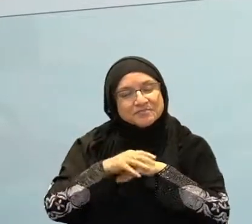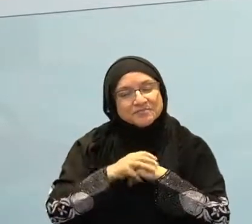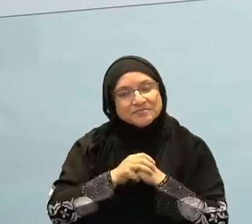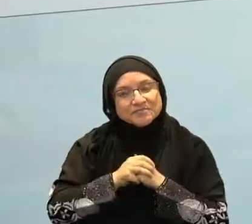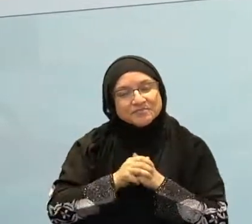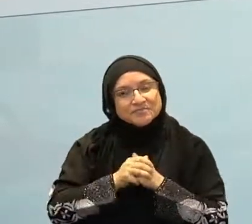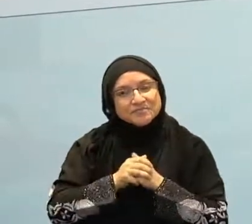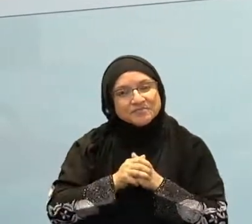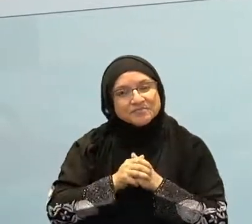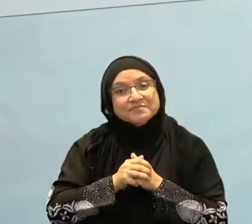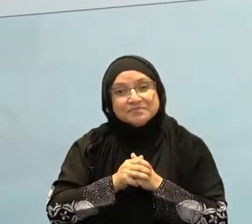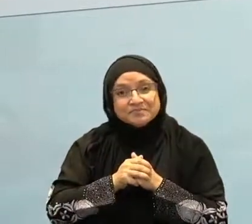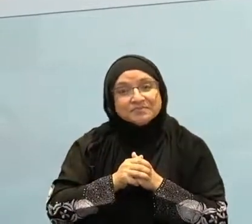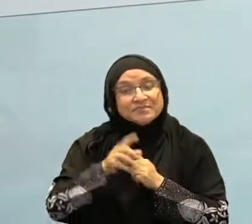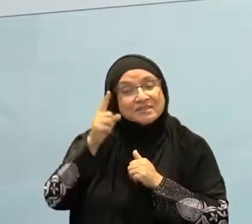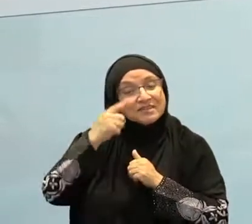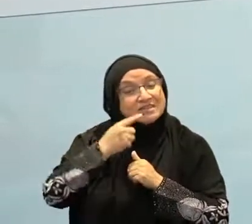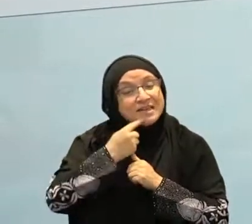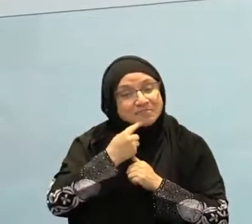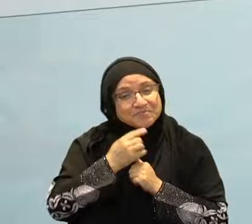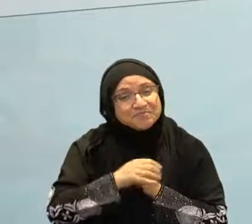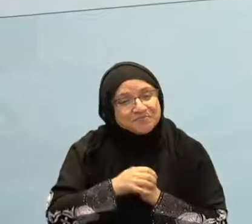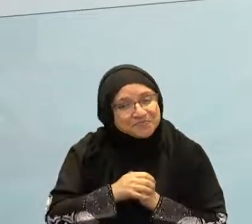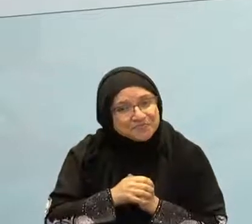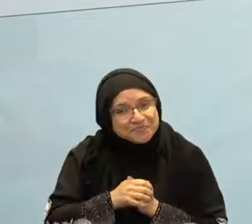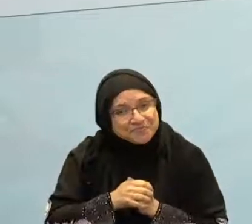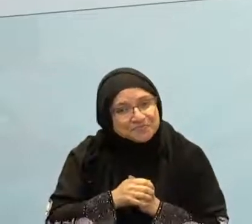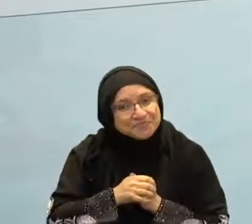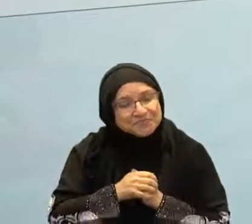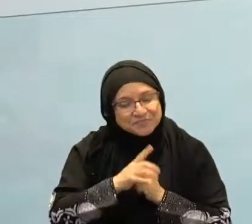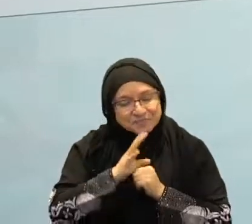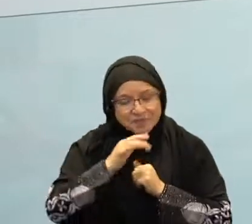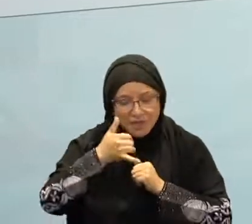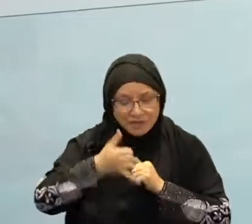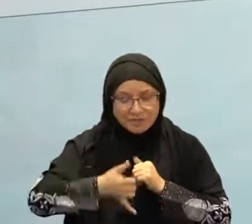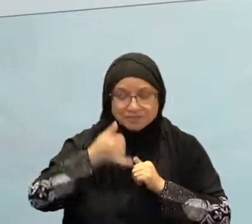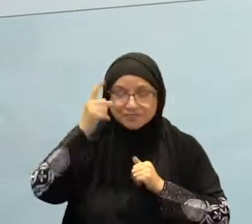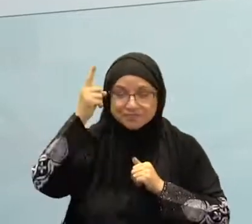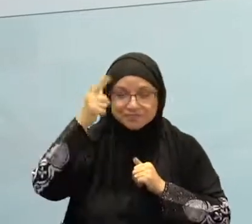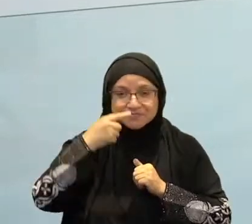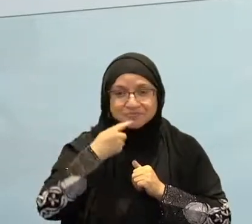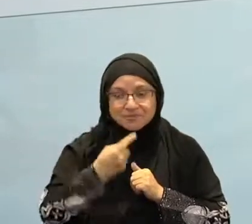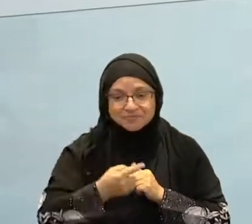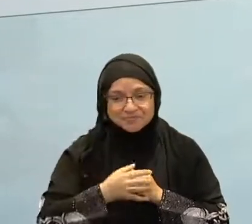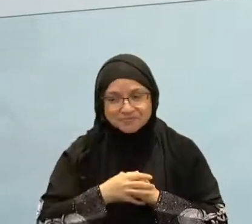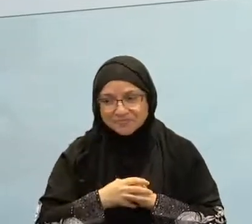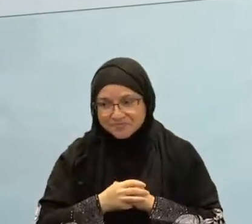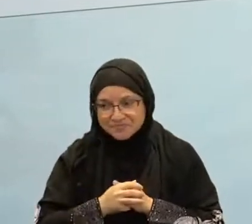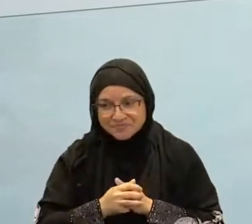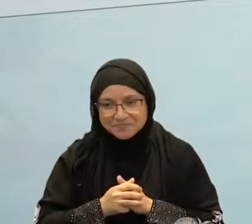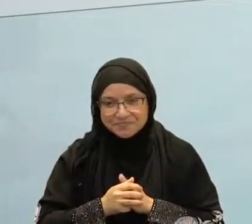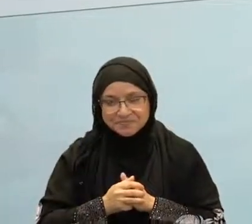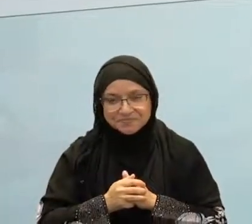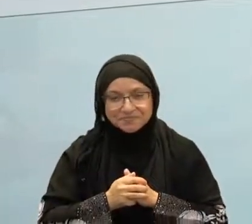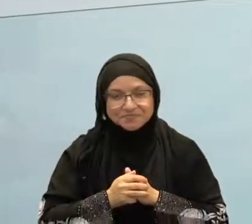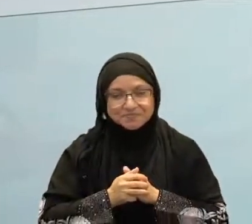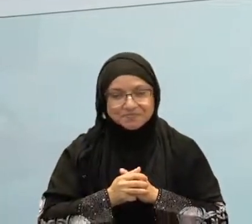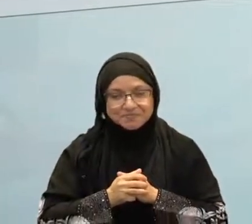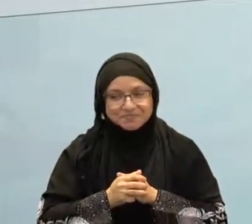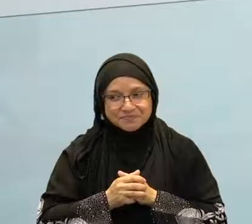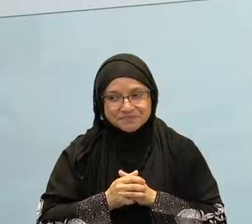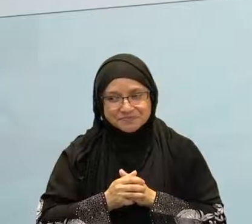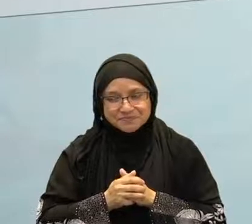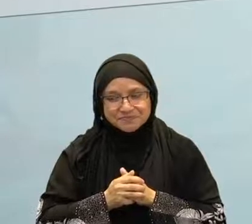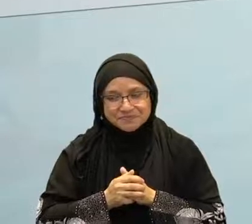Lord says, kathaba bina da'a mahabbati fa'idha jannahu laylu, naama'anni, a person